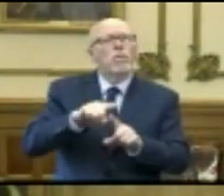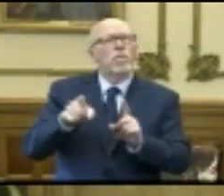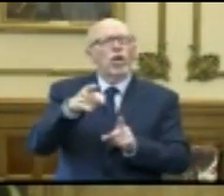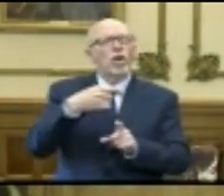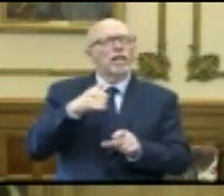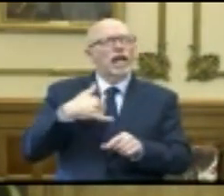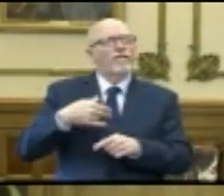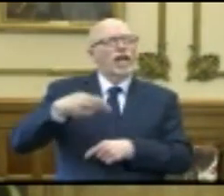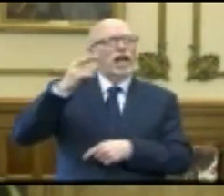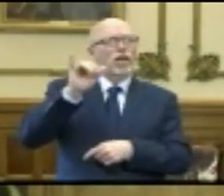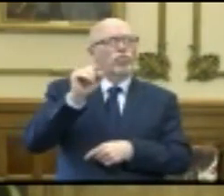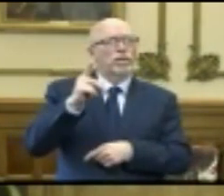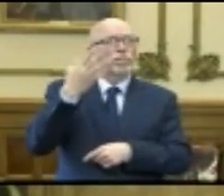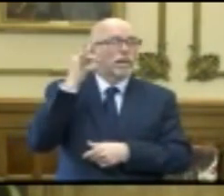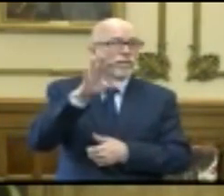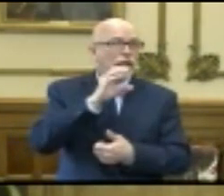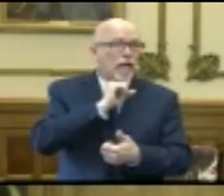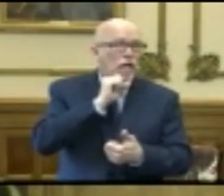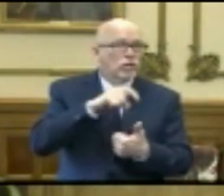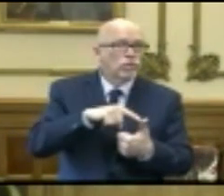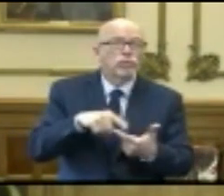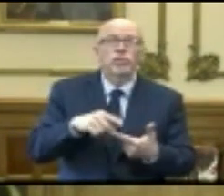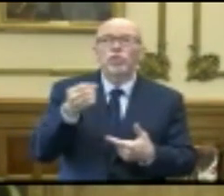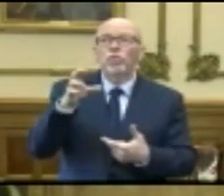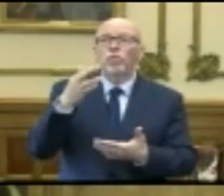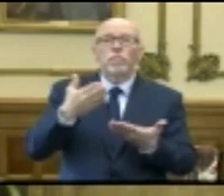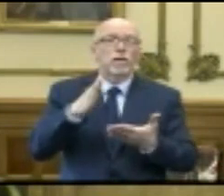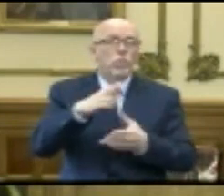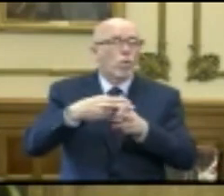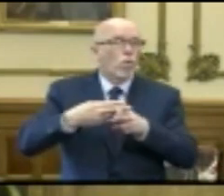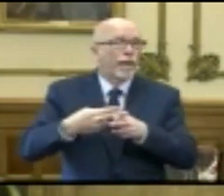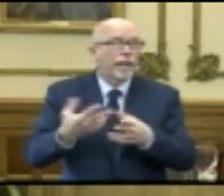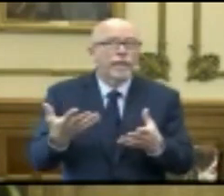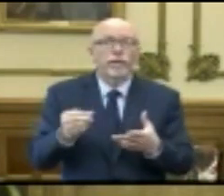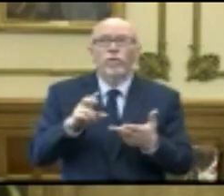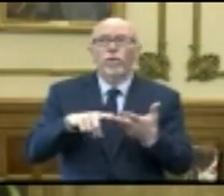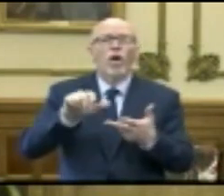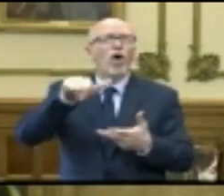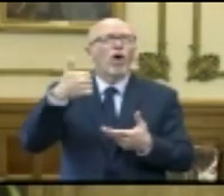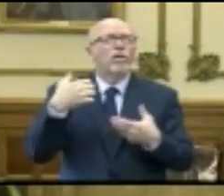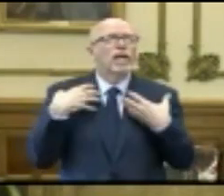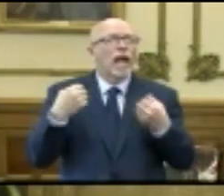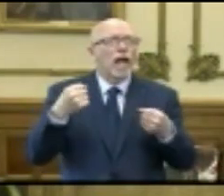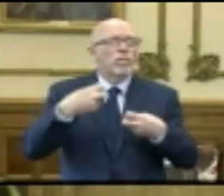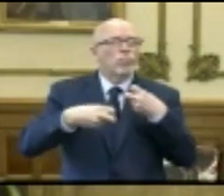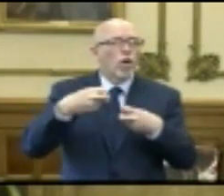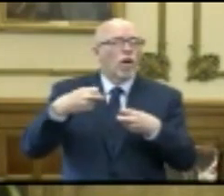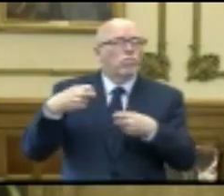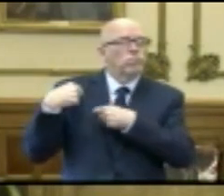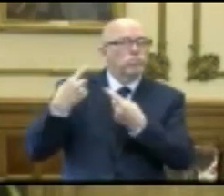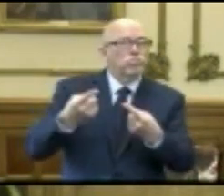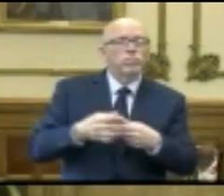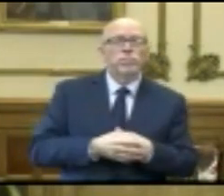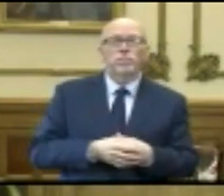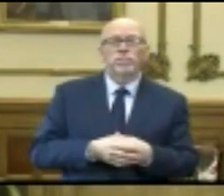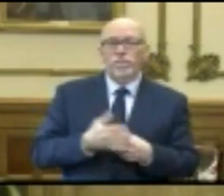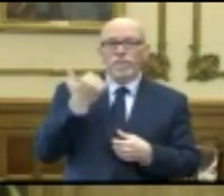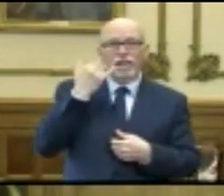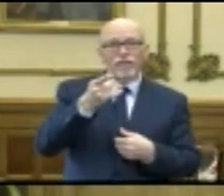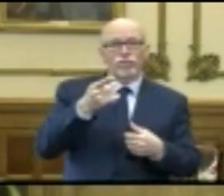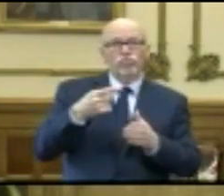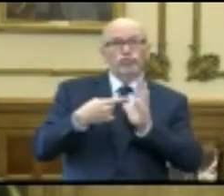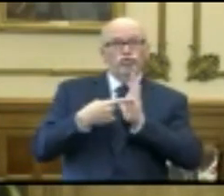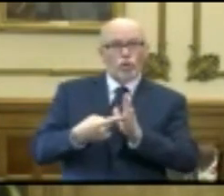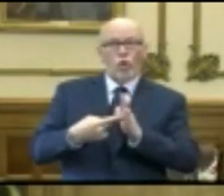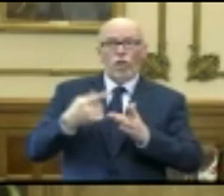risk, maybe due to your age or your weight or other underlying health conditions, if you're symptomatic,